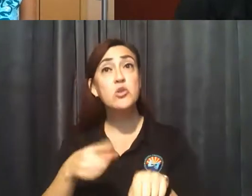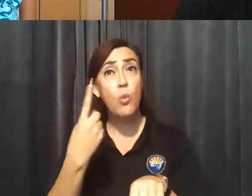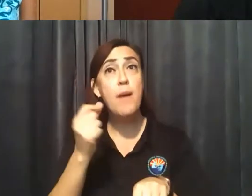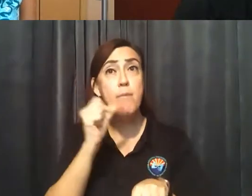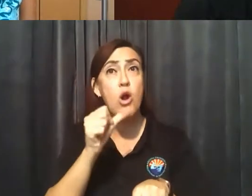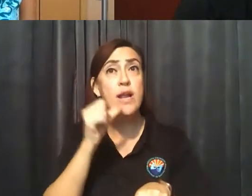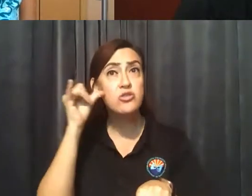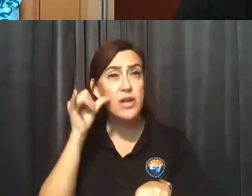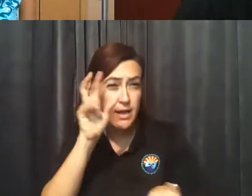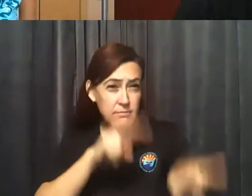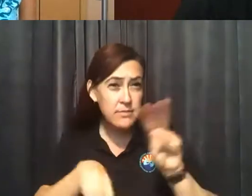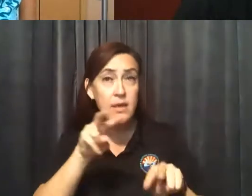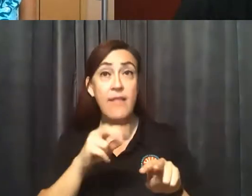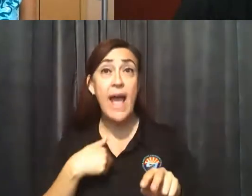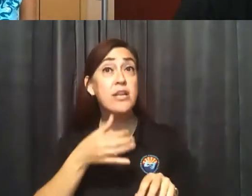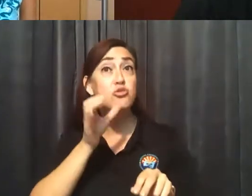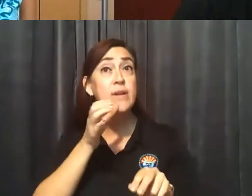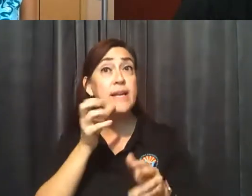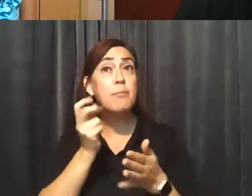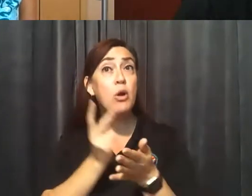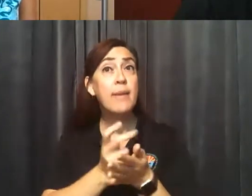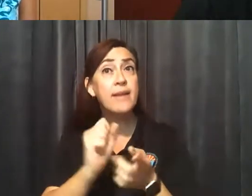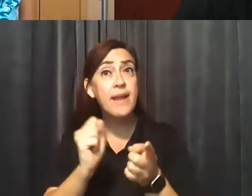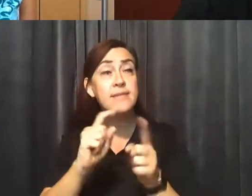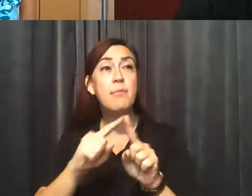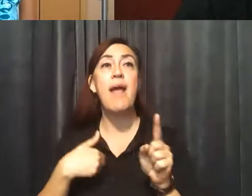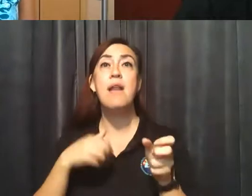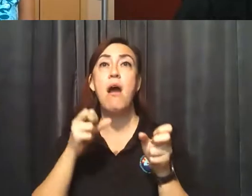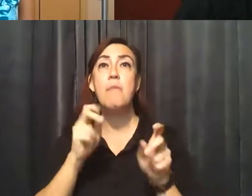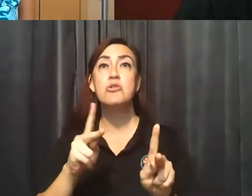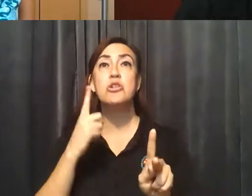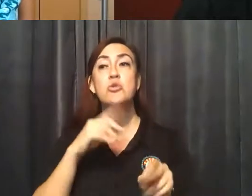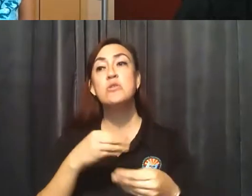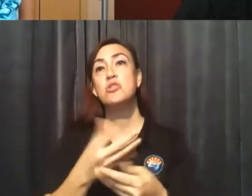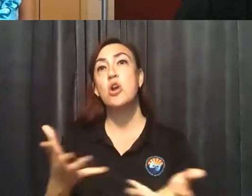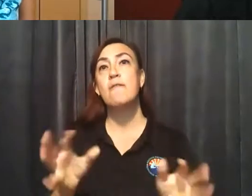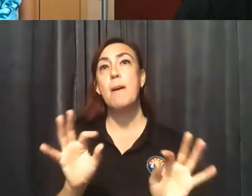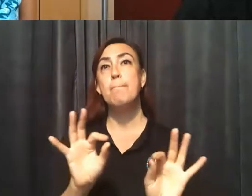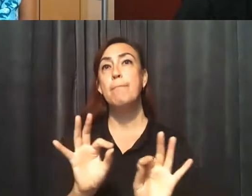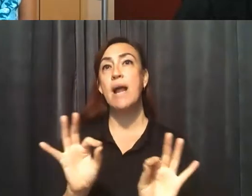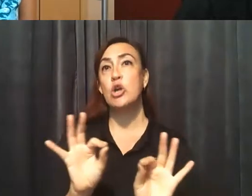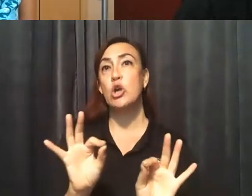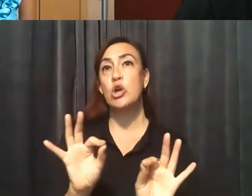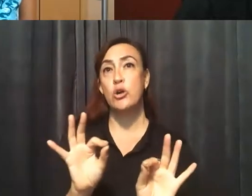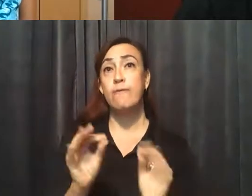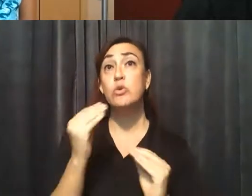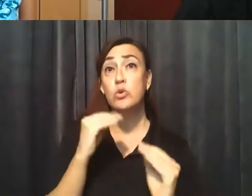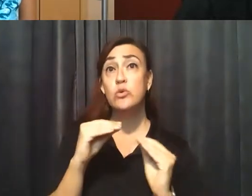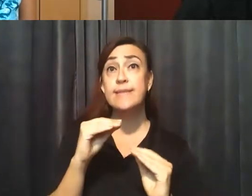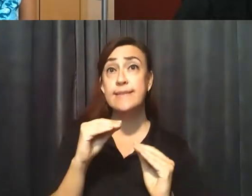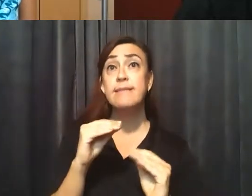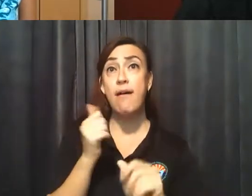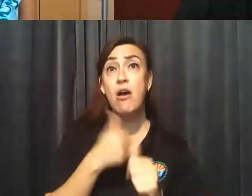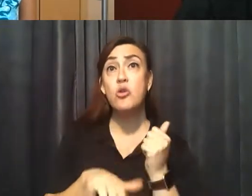drinking permit, but there was the opportunity then to serve minor foods within that. And so if we need to make adjustments to the